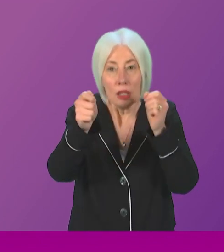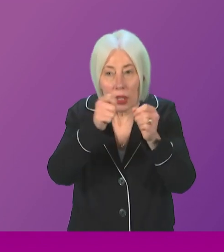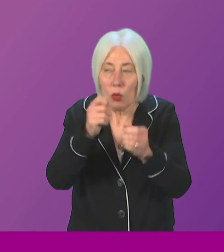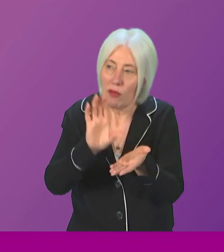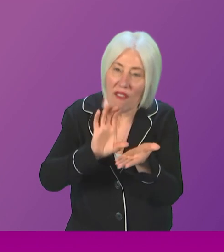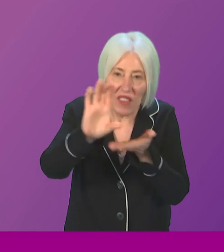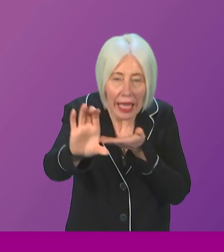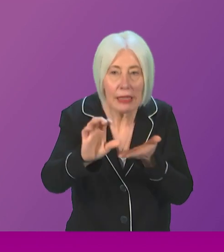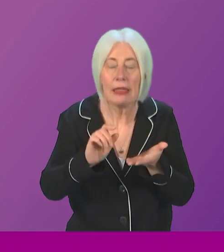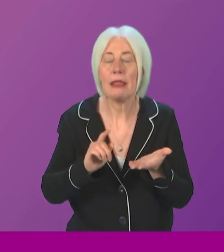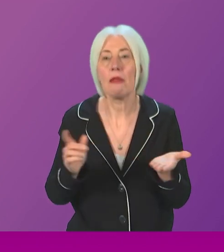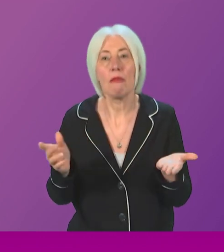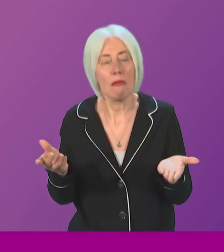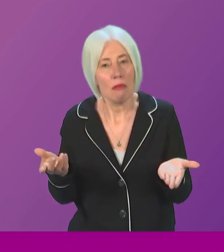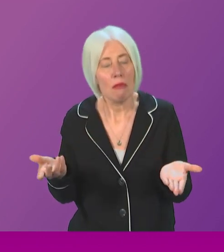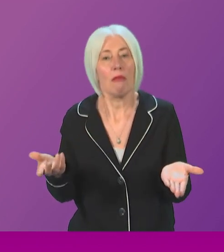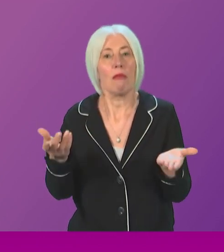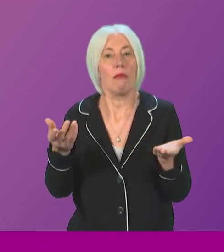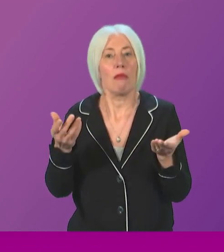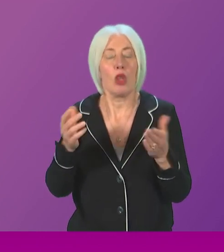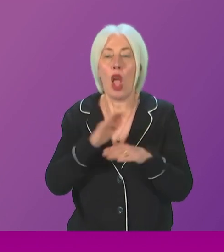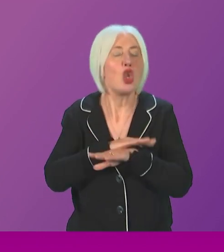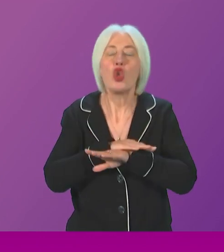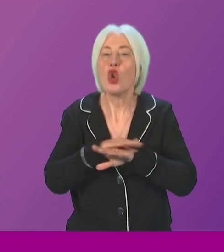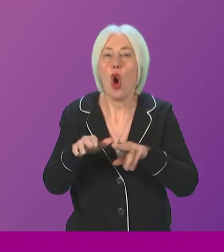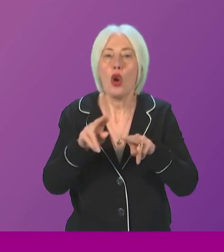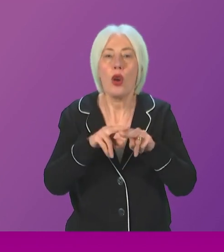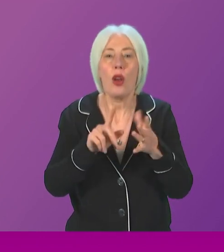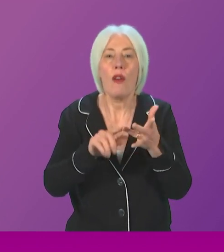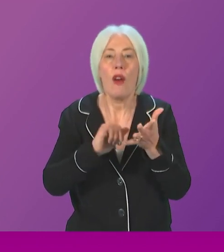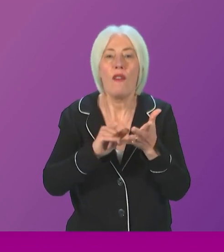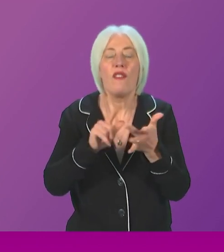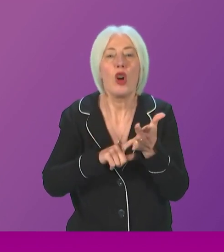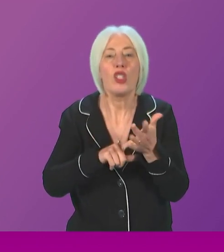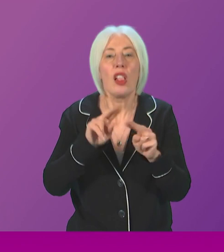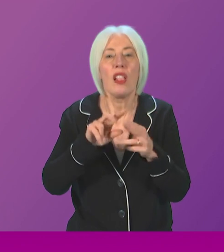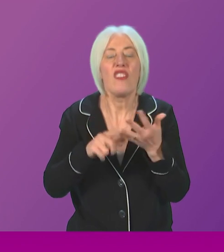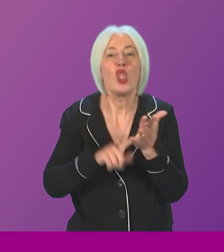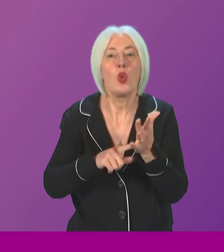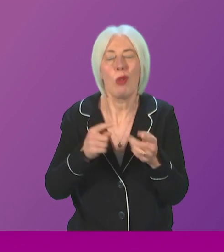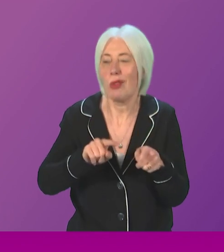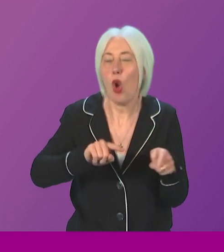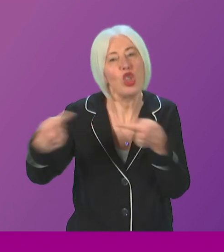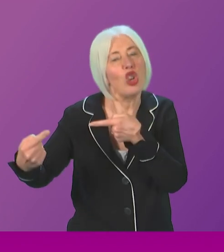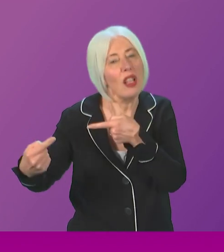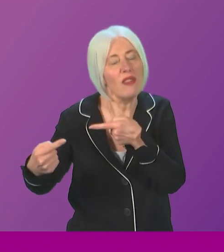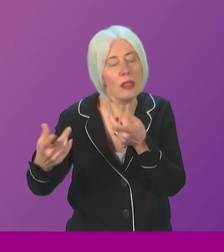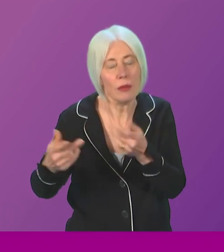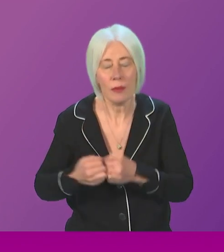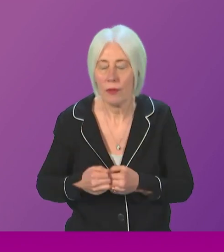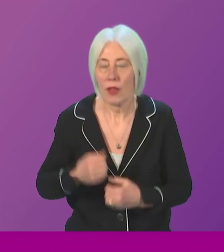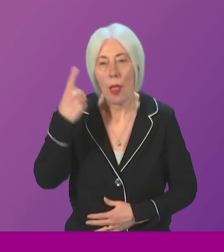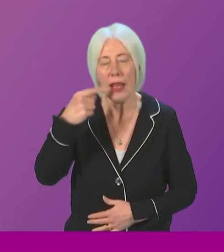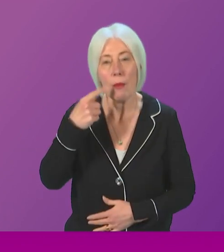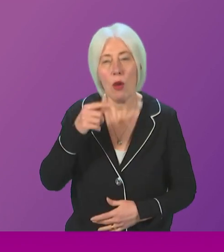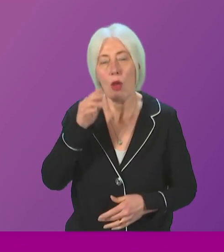investment in those non-fossil fuel alternatives. What I would say is that independent research based on industry